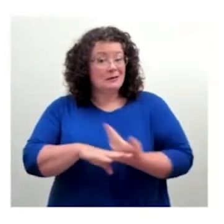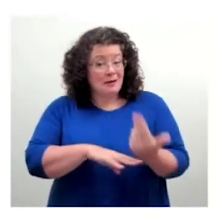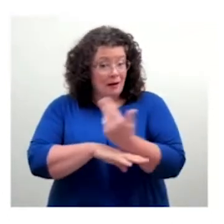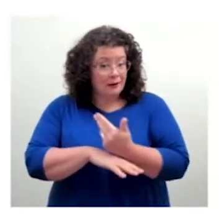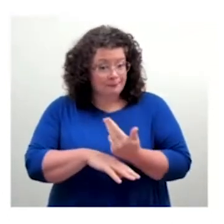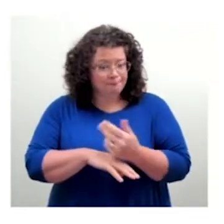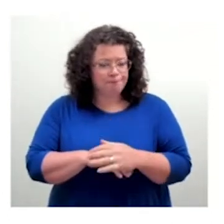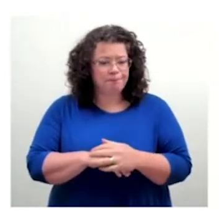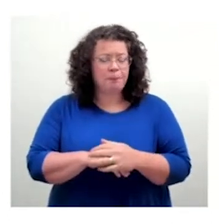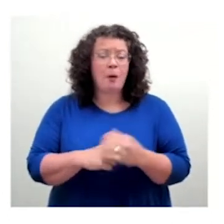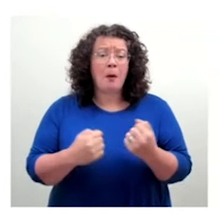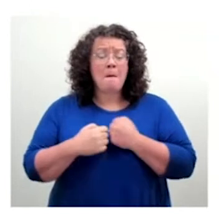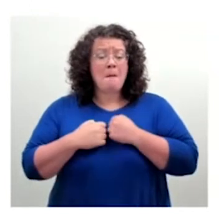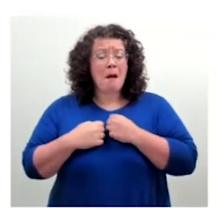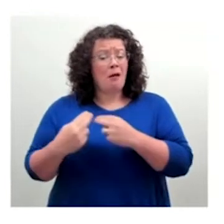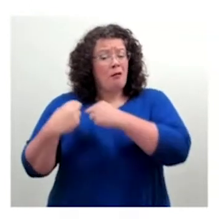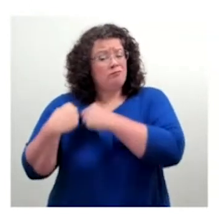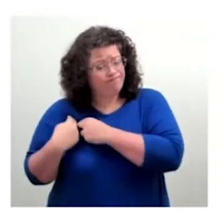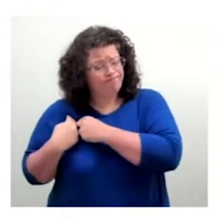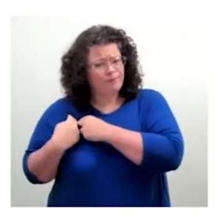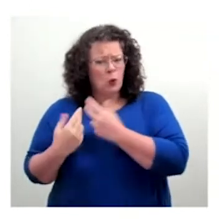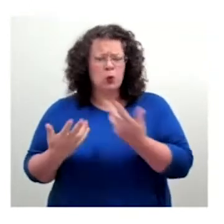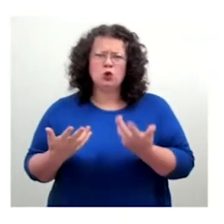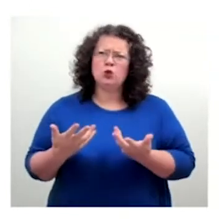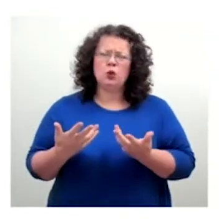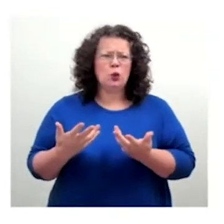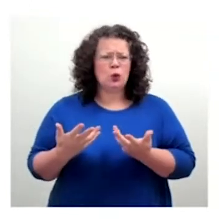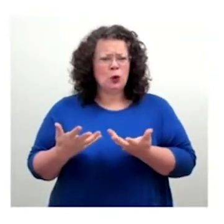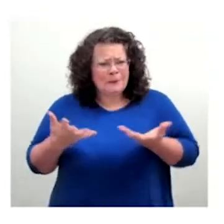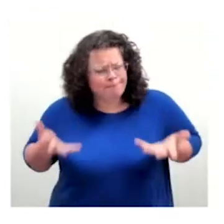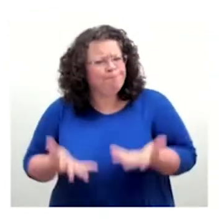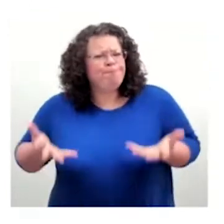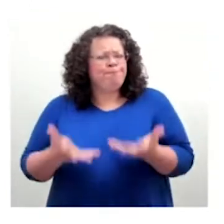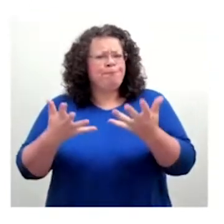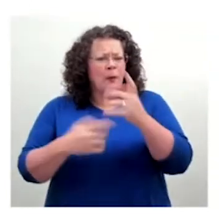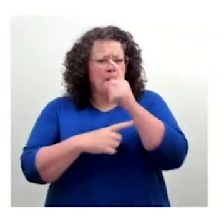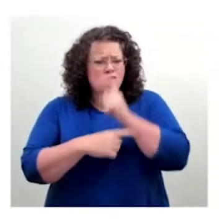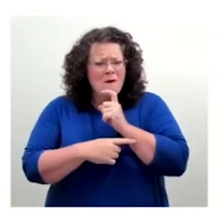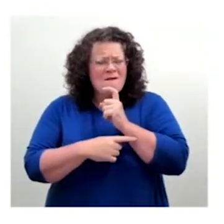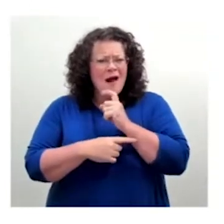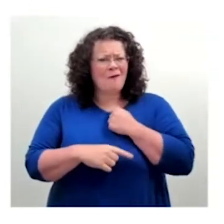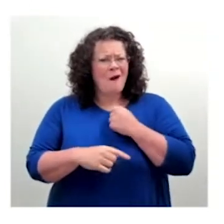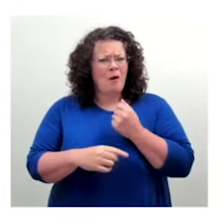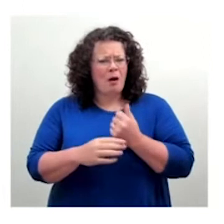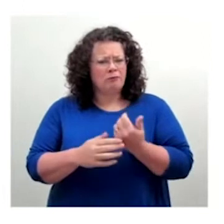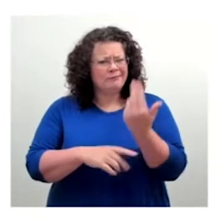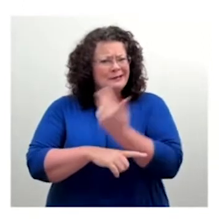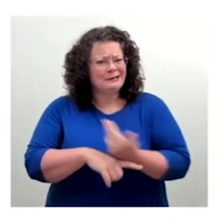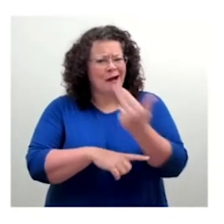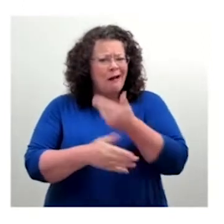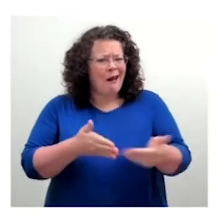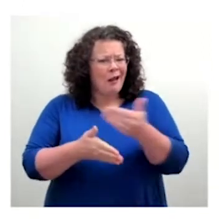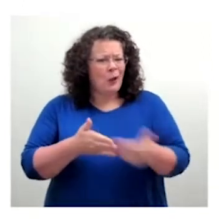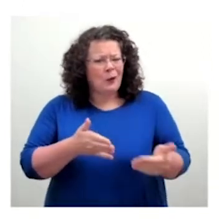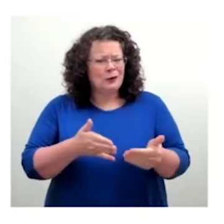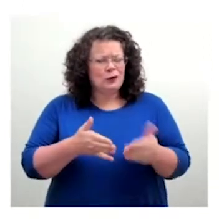language around the business amongst our designers, and for it to pour out to the wider business and understand how we design all of our fantastic services that